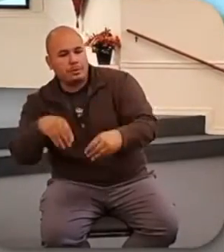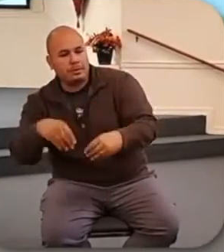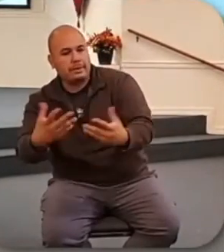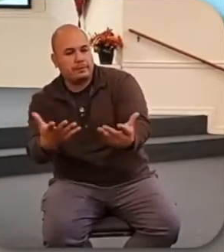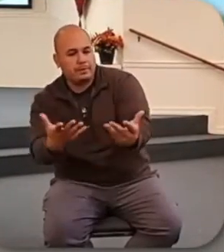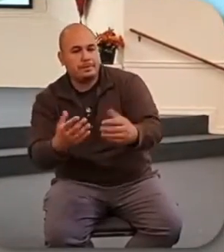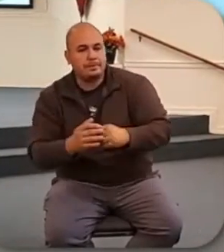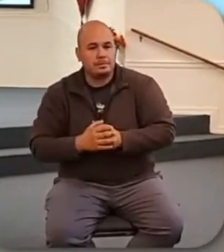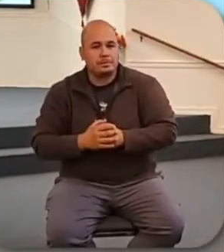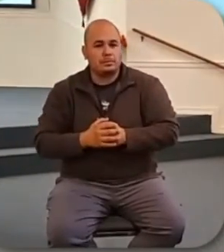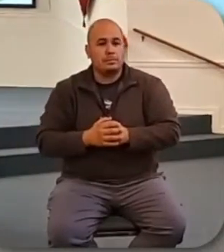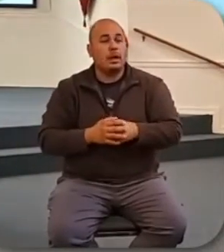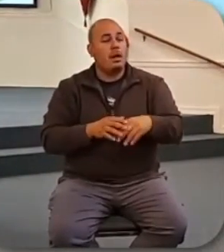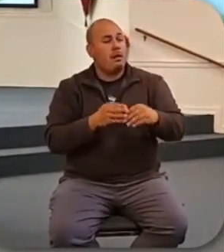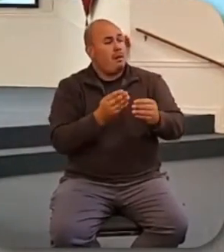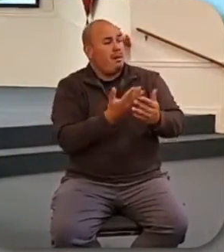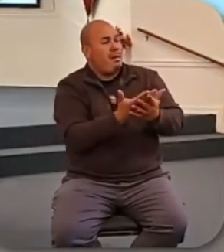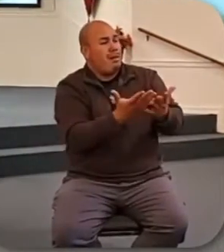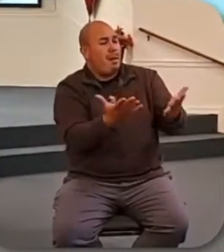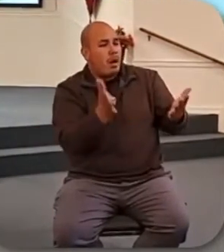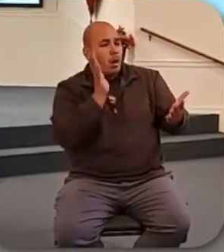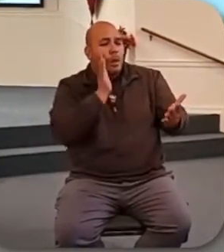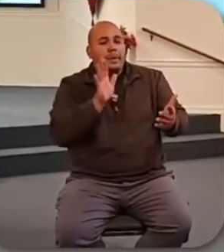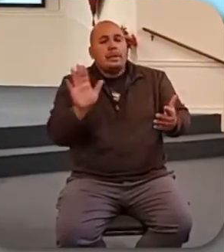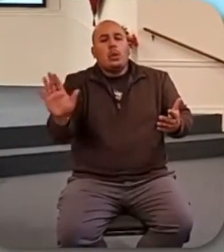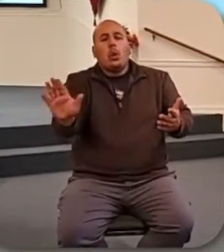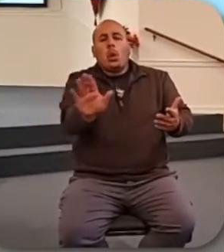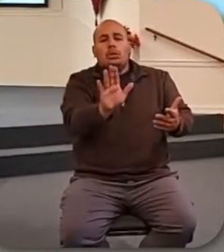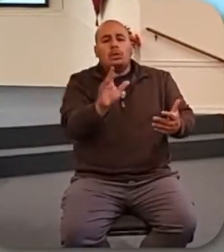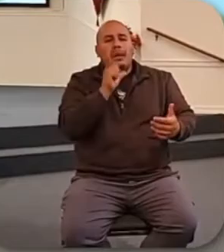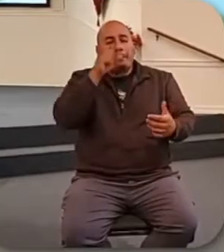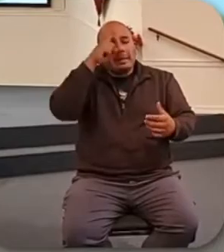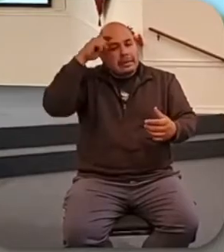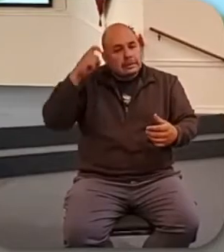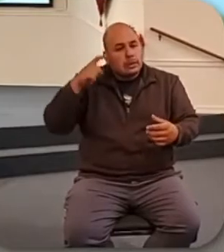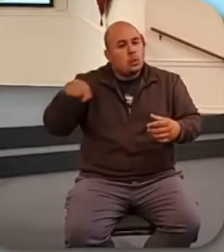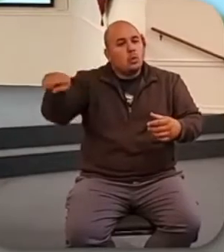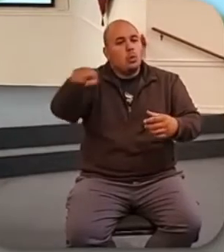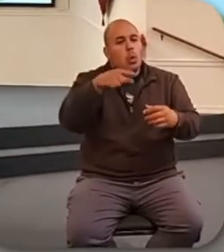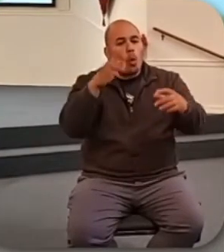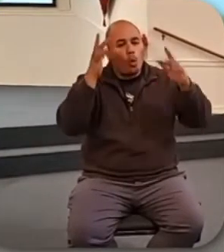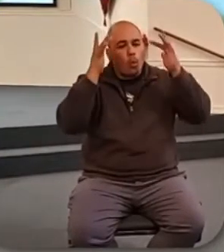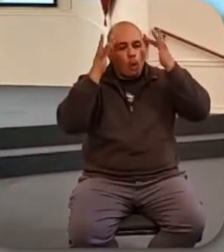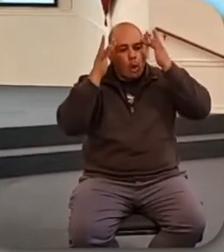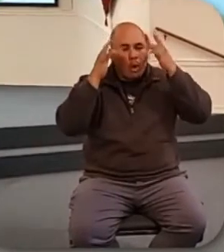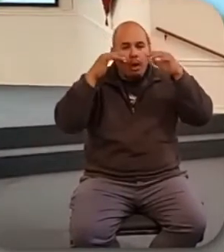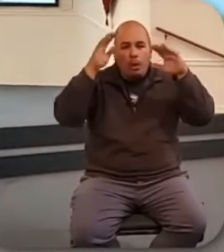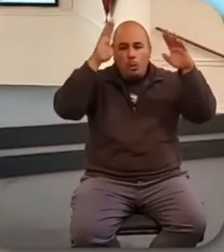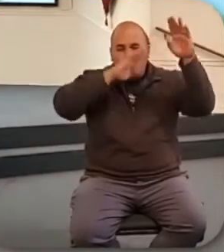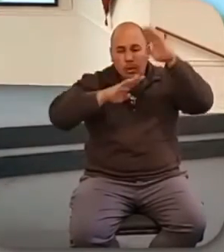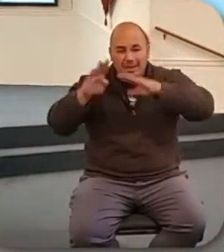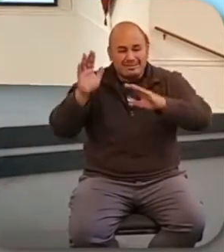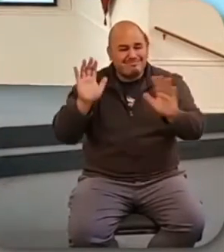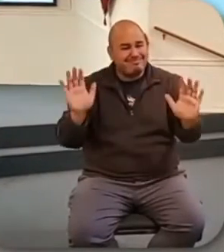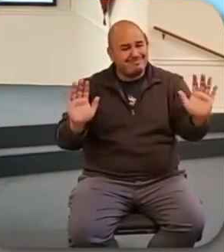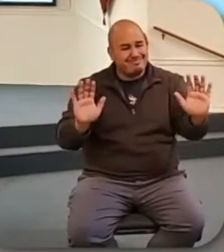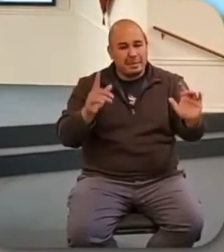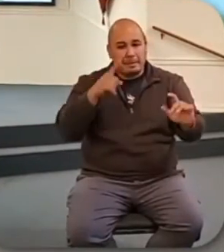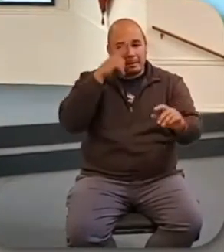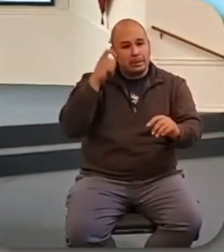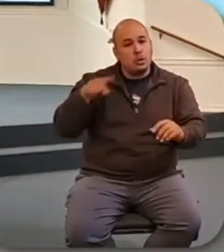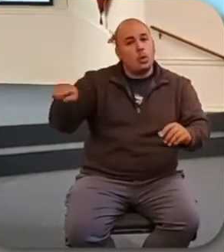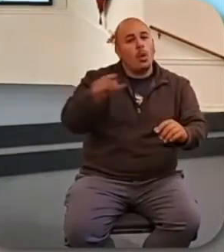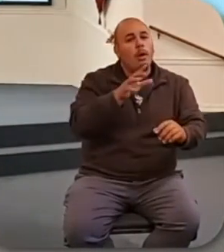all be yours. Not because you worried so much, not because you're such an amazing farmer and grew this fantastic crop,